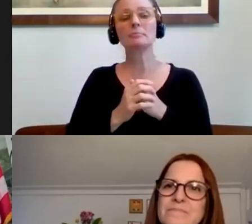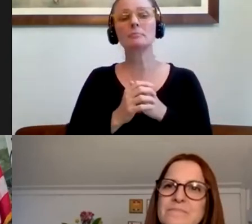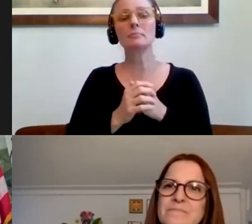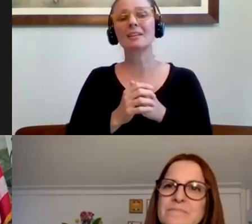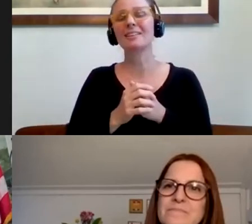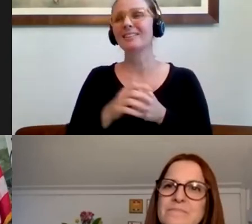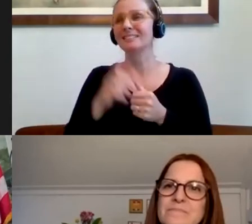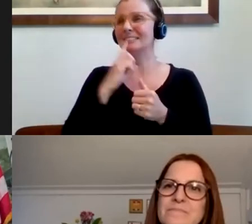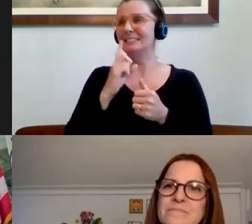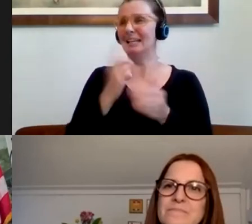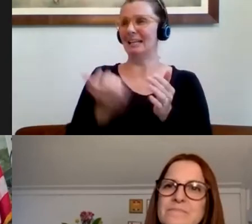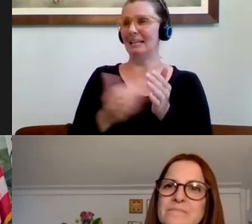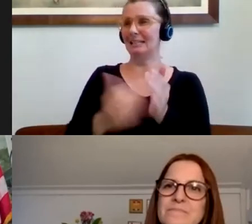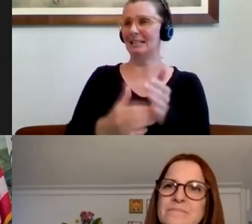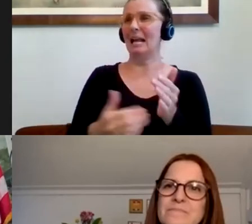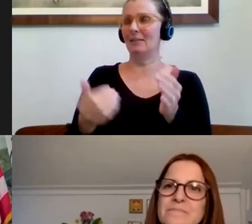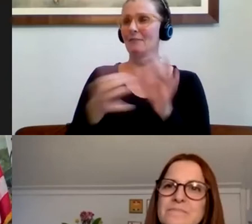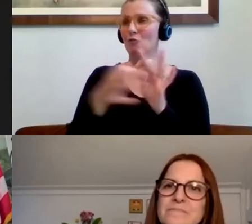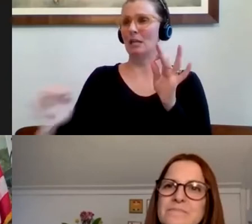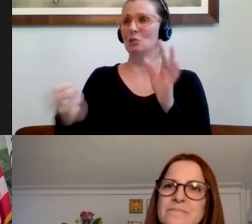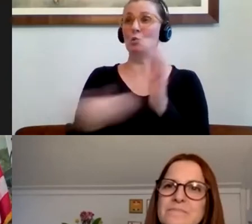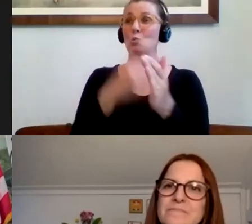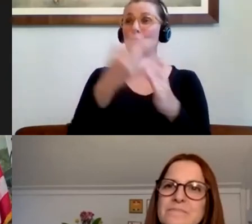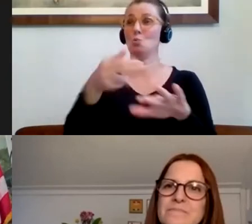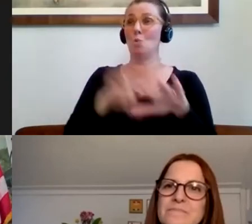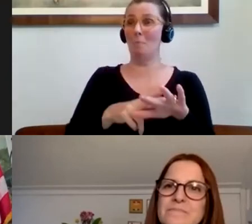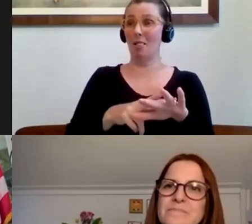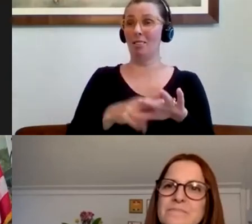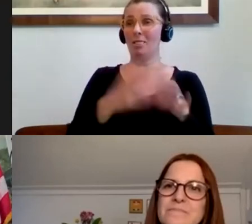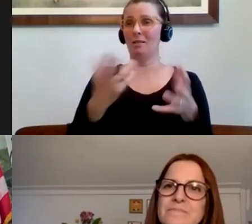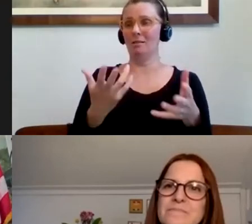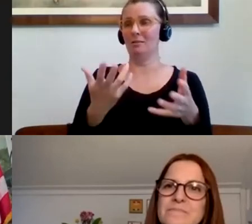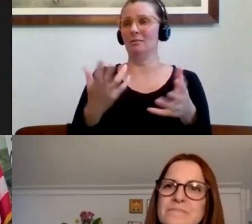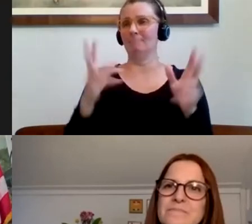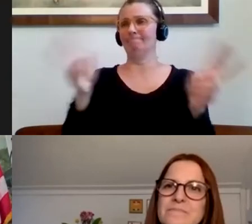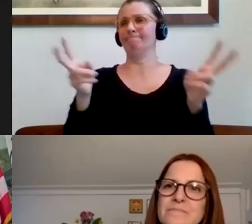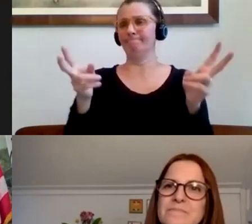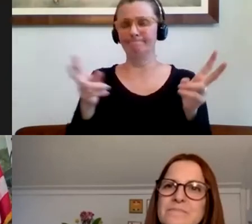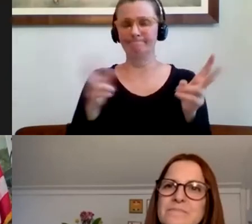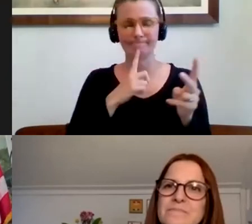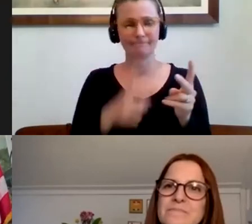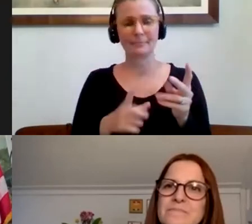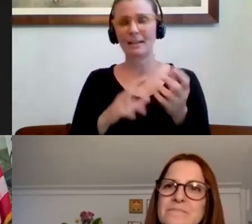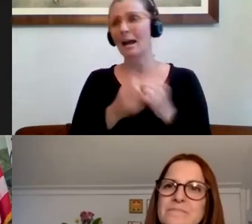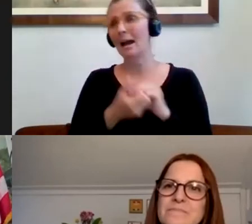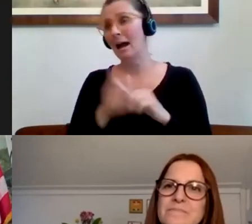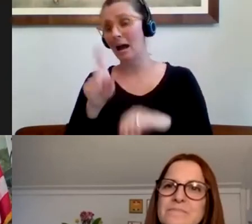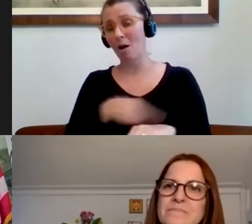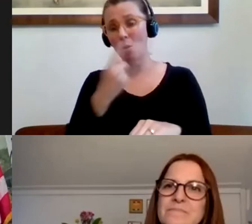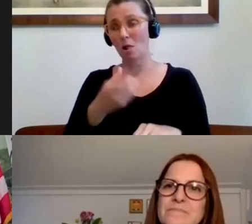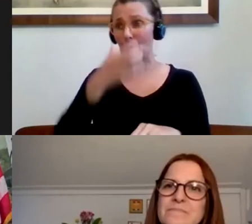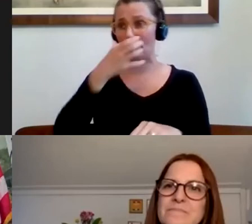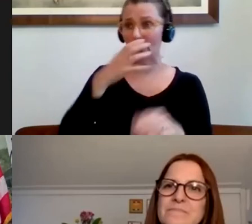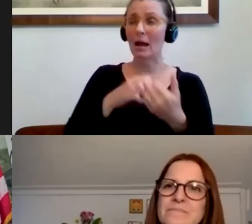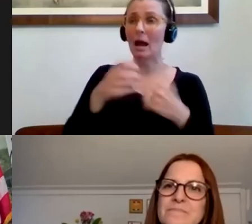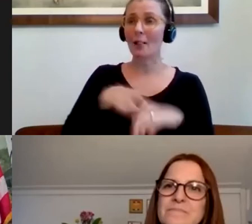and we don't know what that is, what life is going to bring us and how we're going to have to interact with one another, you know, how long are we going to wear our face coverings? Social distancing